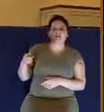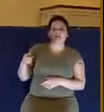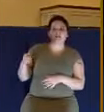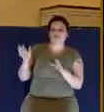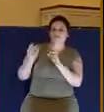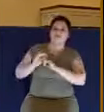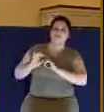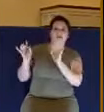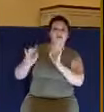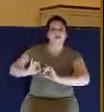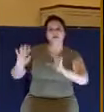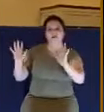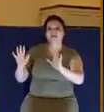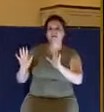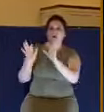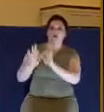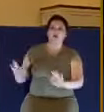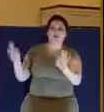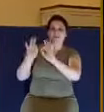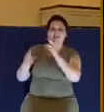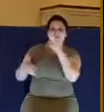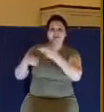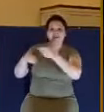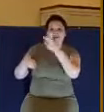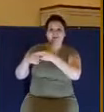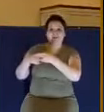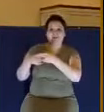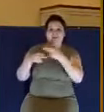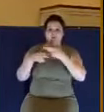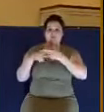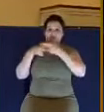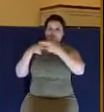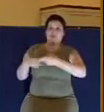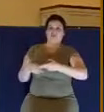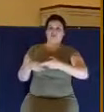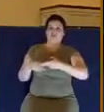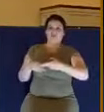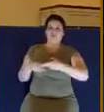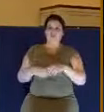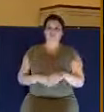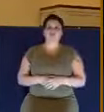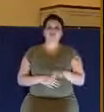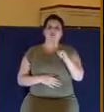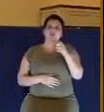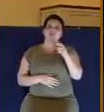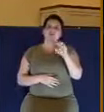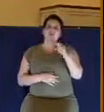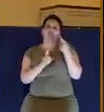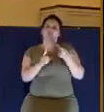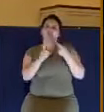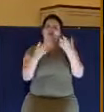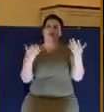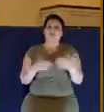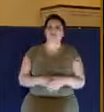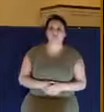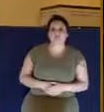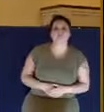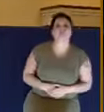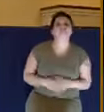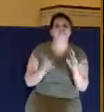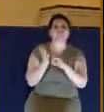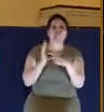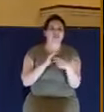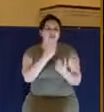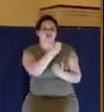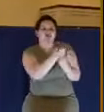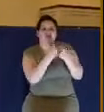name by the which ye are called? And to make his point here, James says, look, you're siding with those